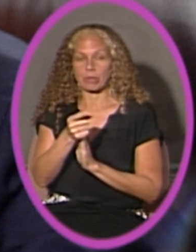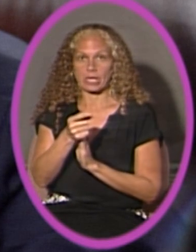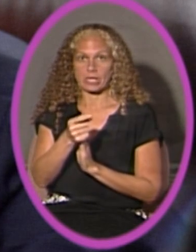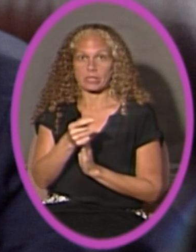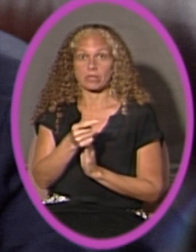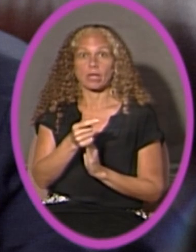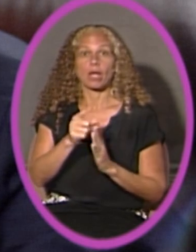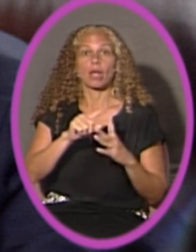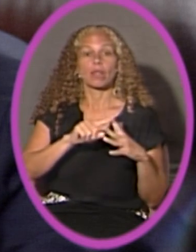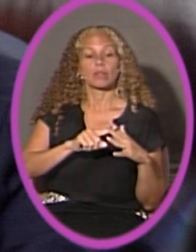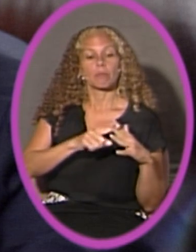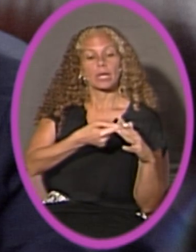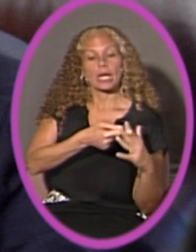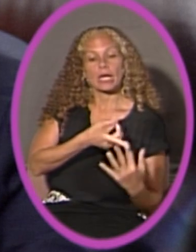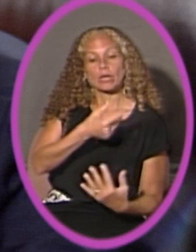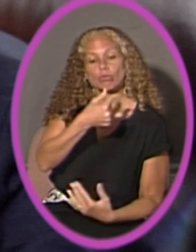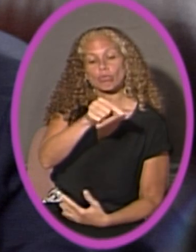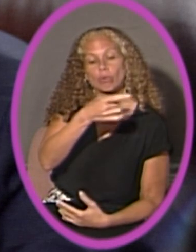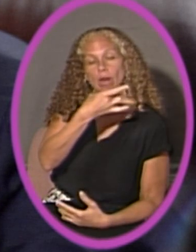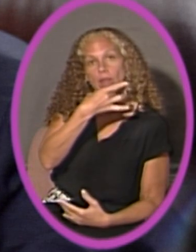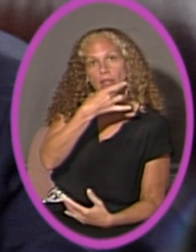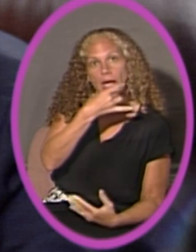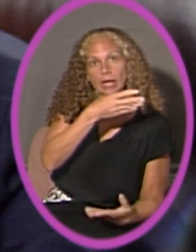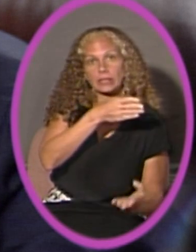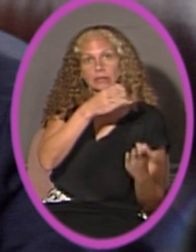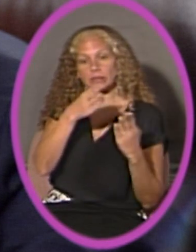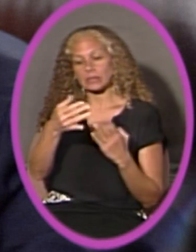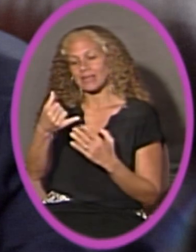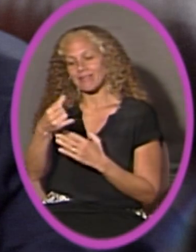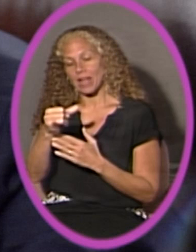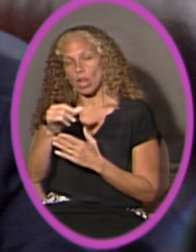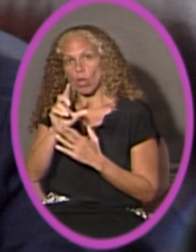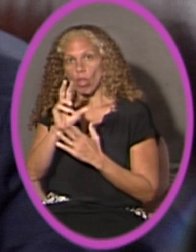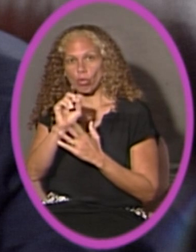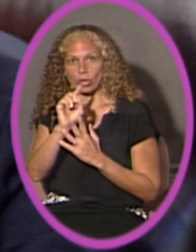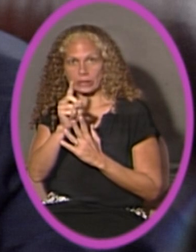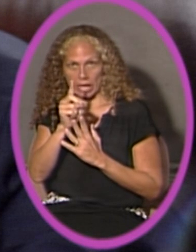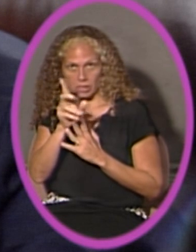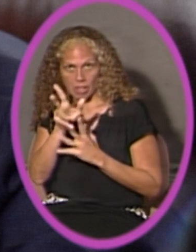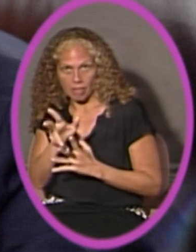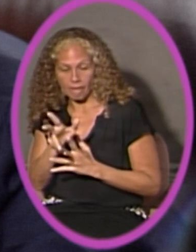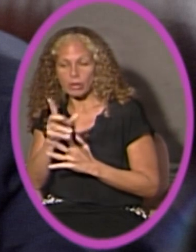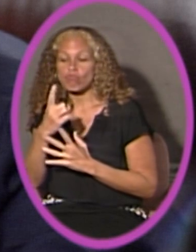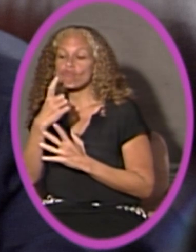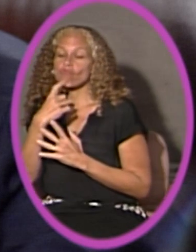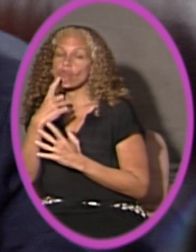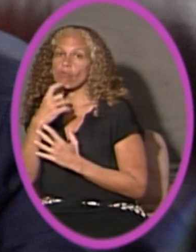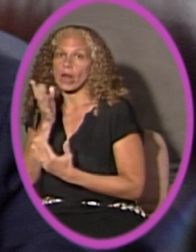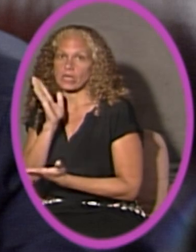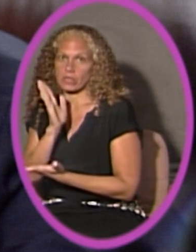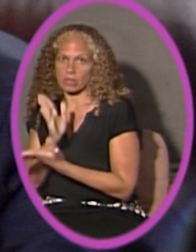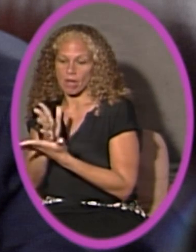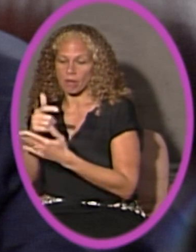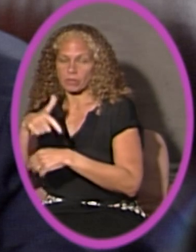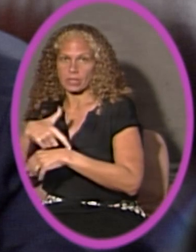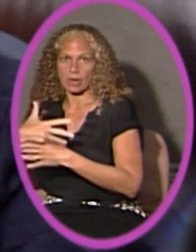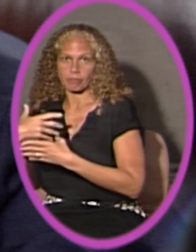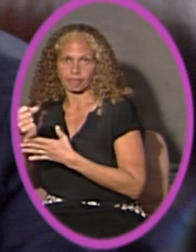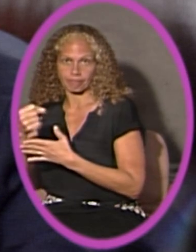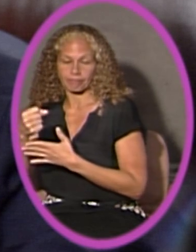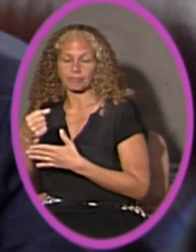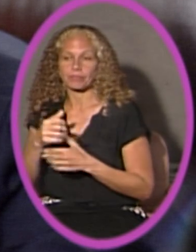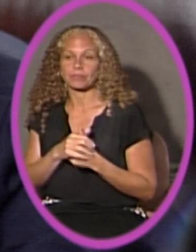light at the speaker's podium signals three minutes, the yellow light signals 30 seconds remaining, and the red light signals that speakers have exhausted their time.